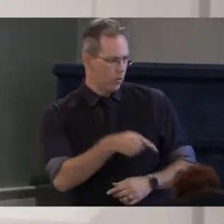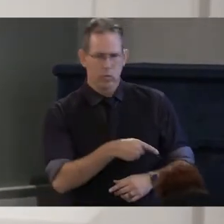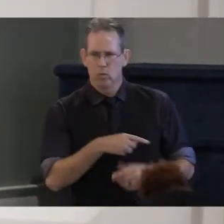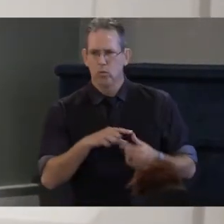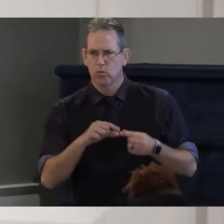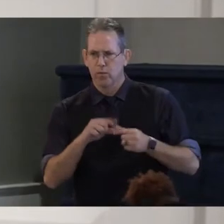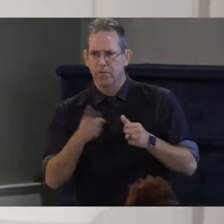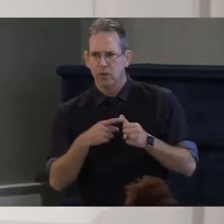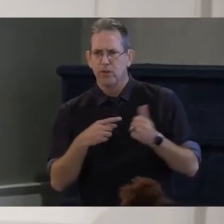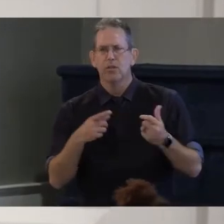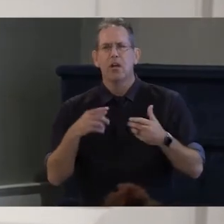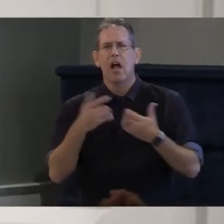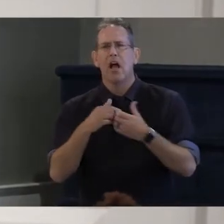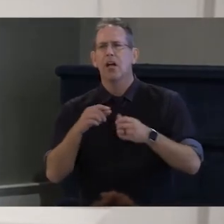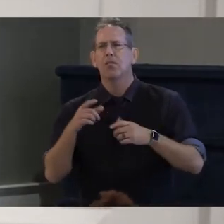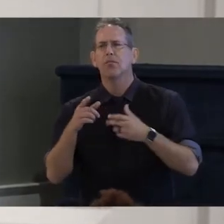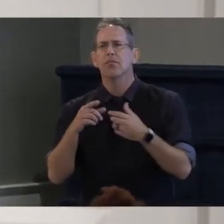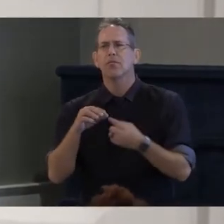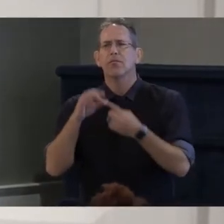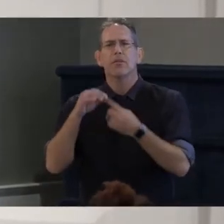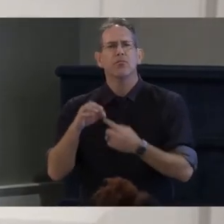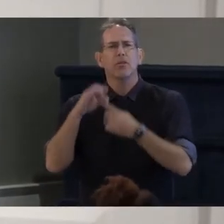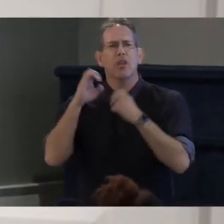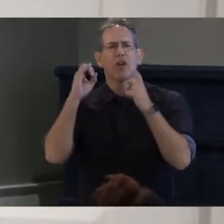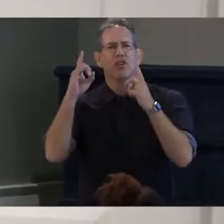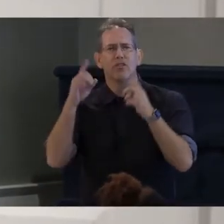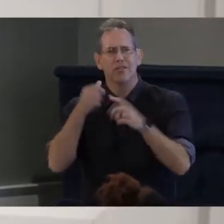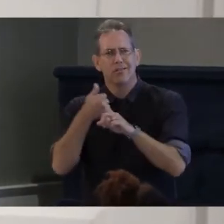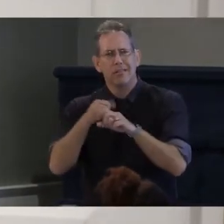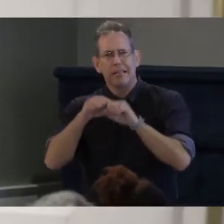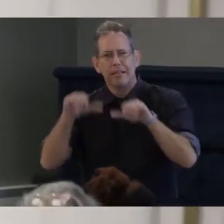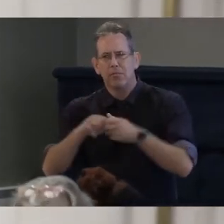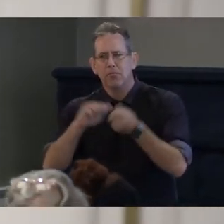improve educational outcomes for students with disabilities?